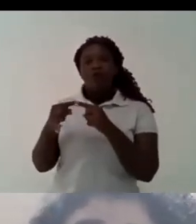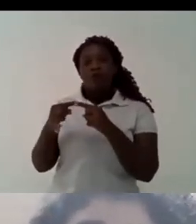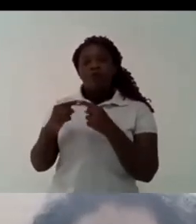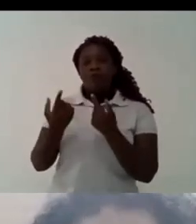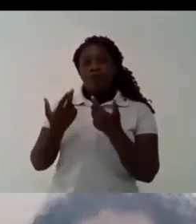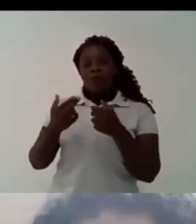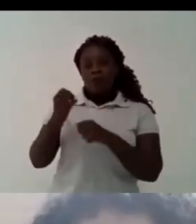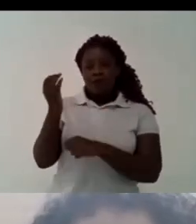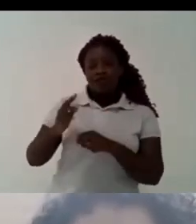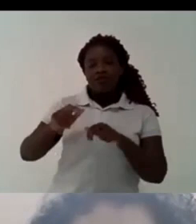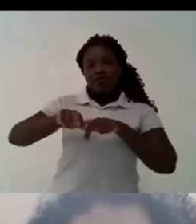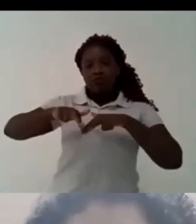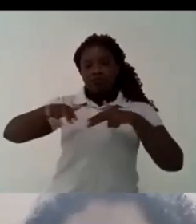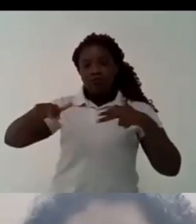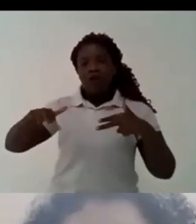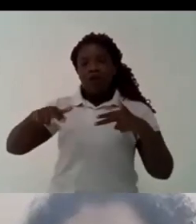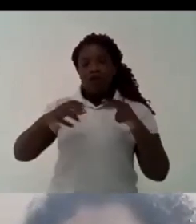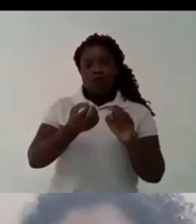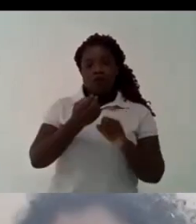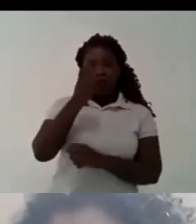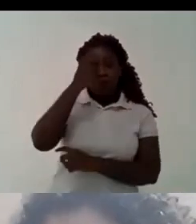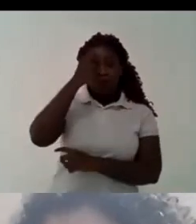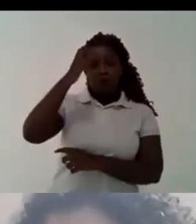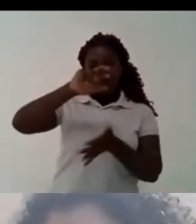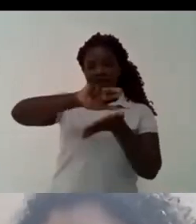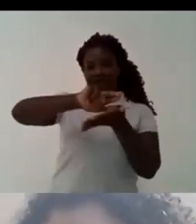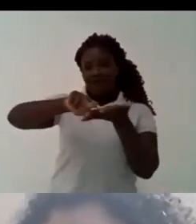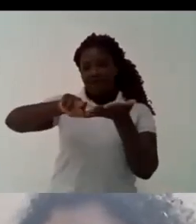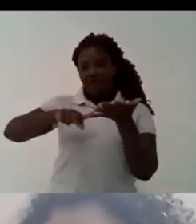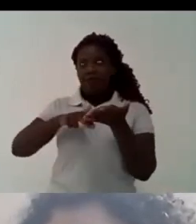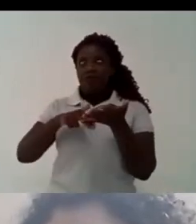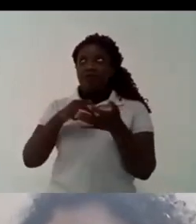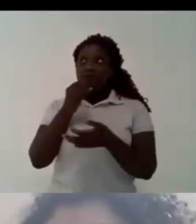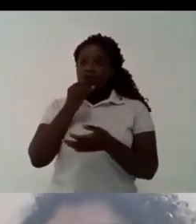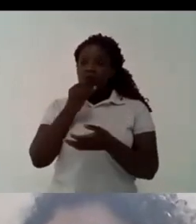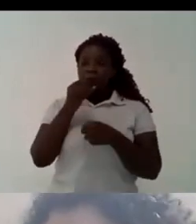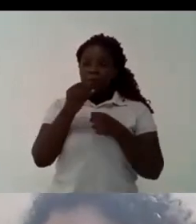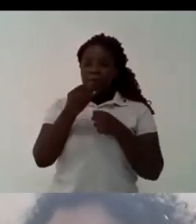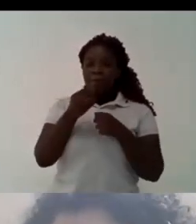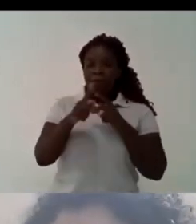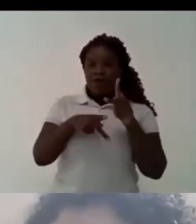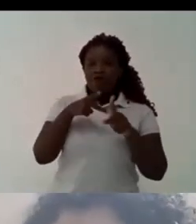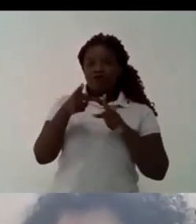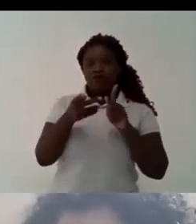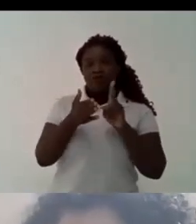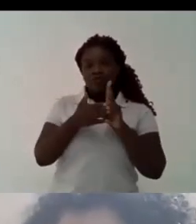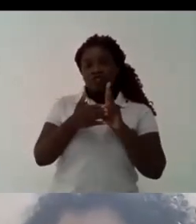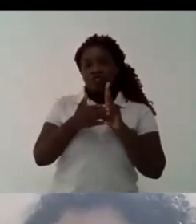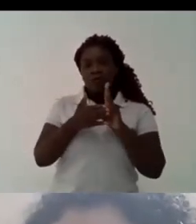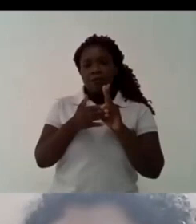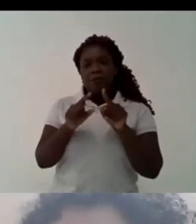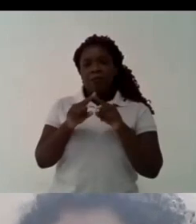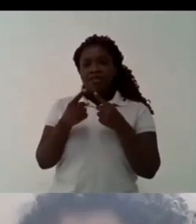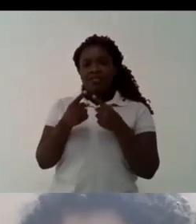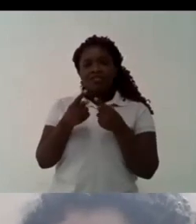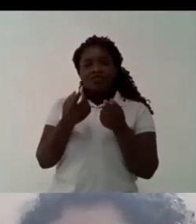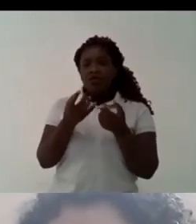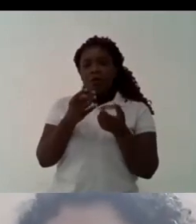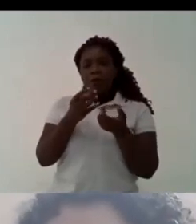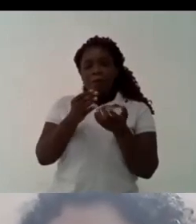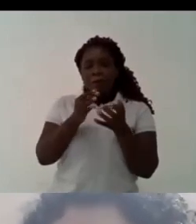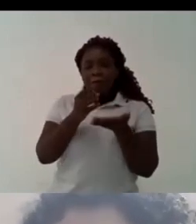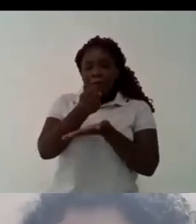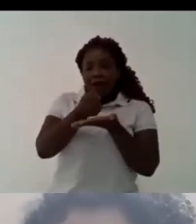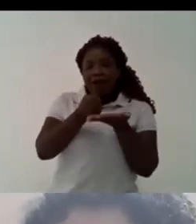dialogue of what it is brazil and the cultural diversity we talk about indigenous people but then